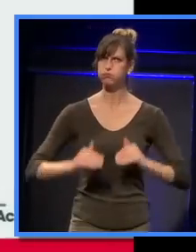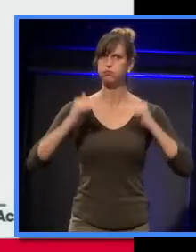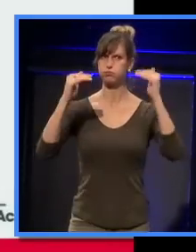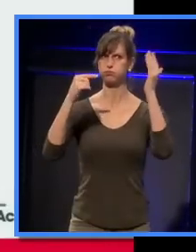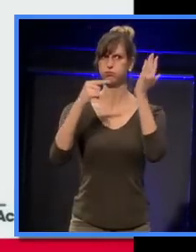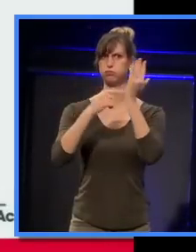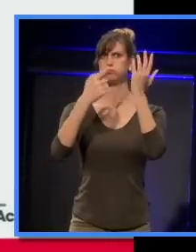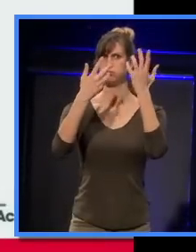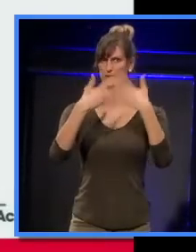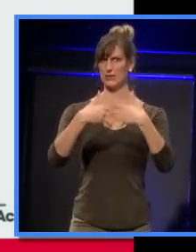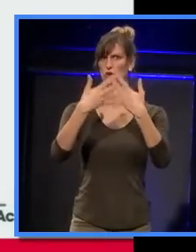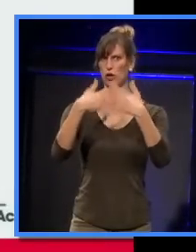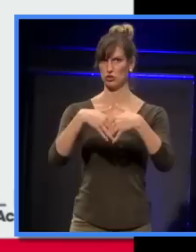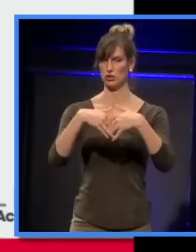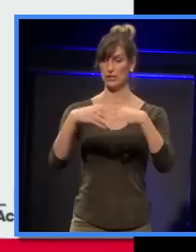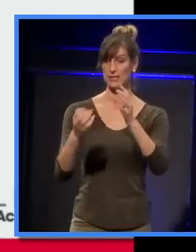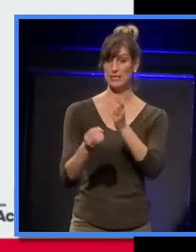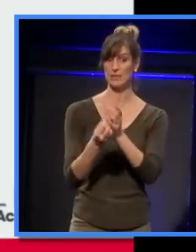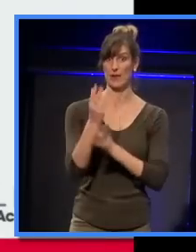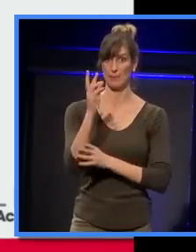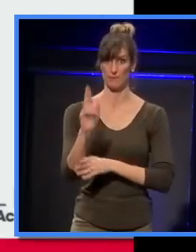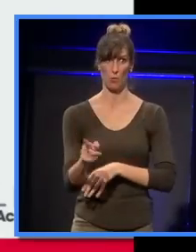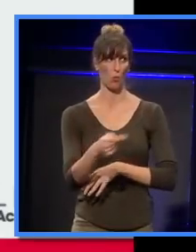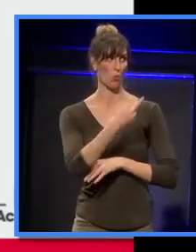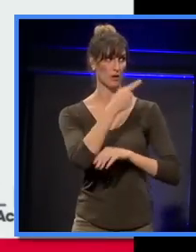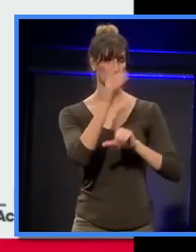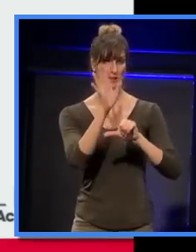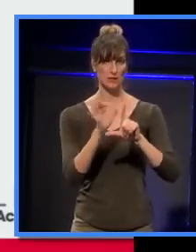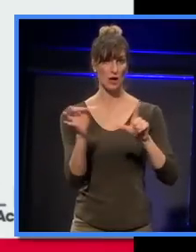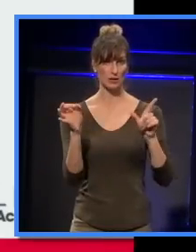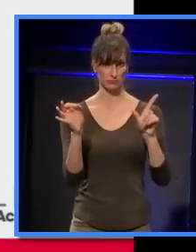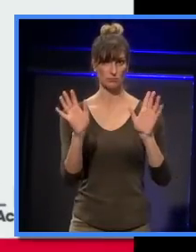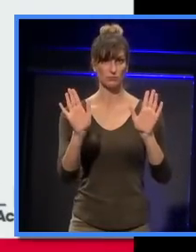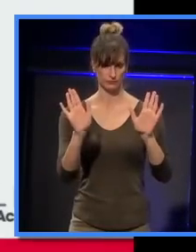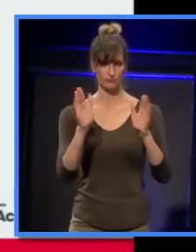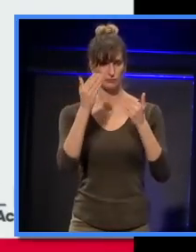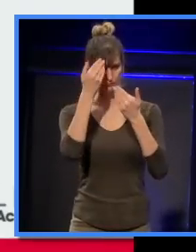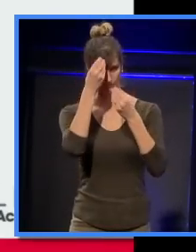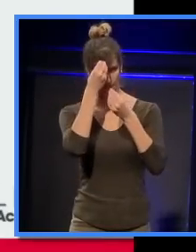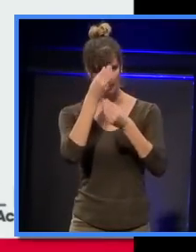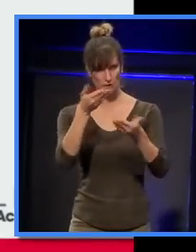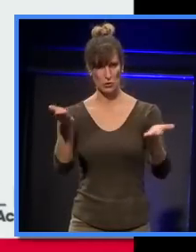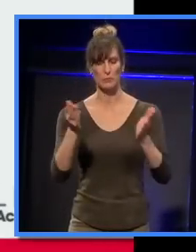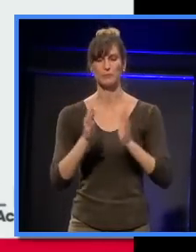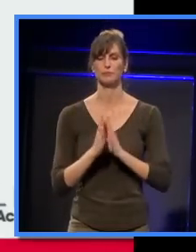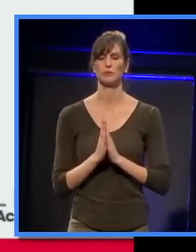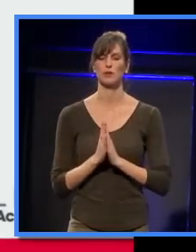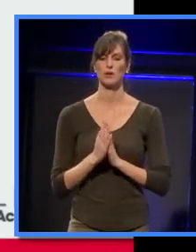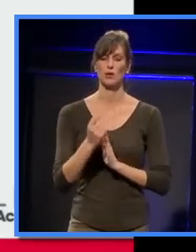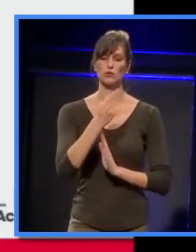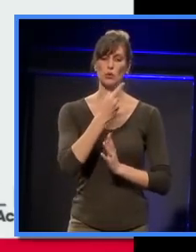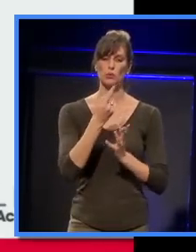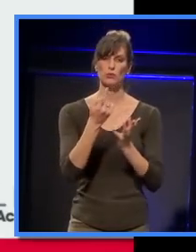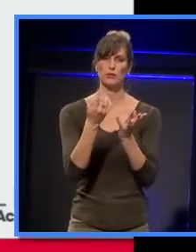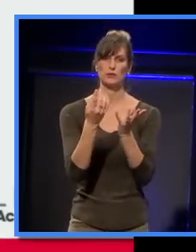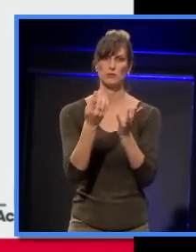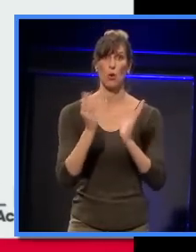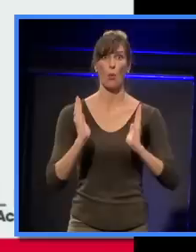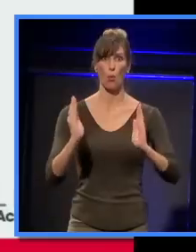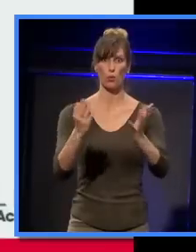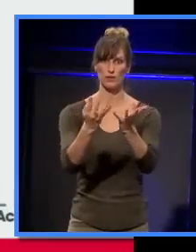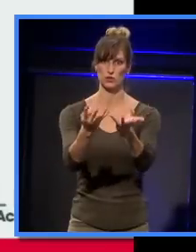for the design of this concert hall. One of the problems with surround halls, as I mentioned,